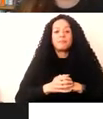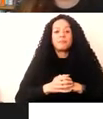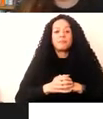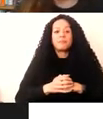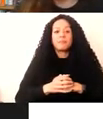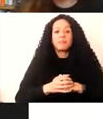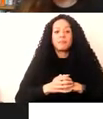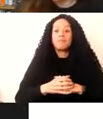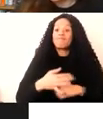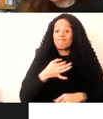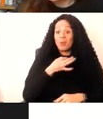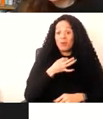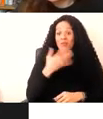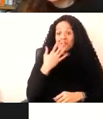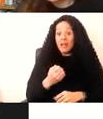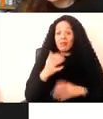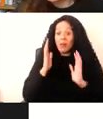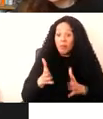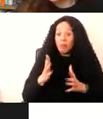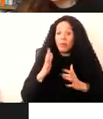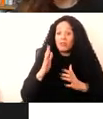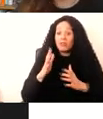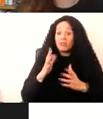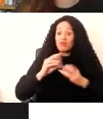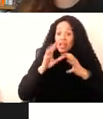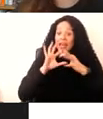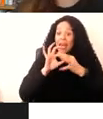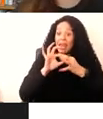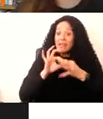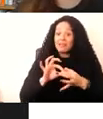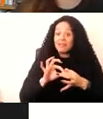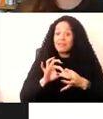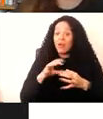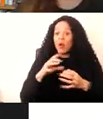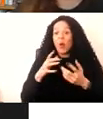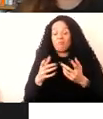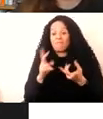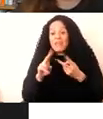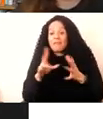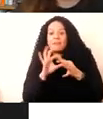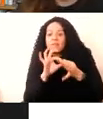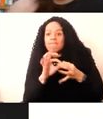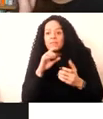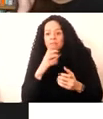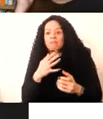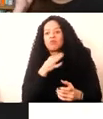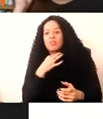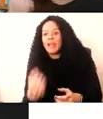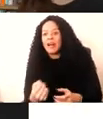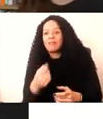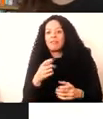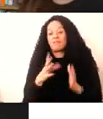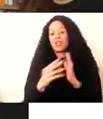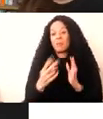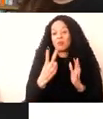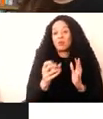if we don't sort of forge these kinds of links, I think are apparent in some cases. So one example is in 2017,